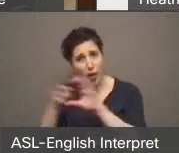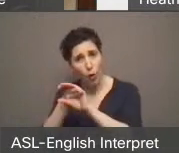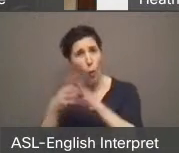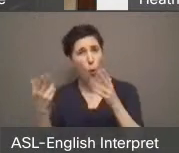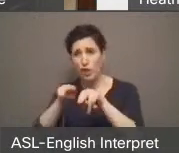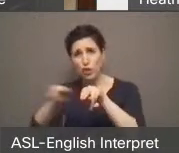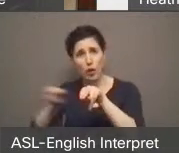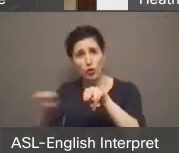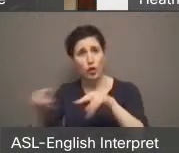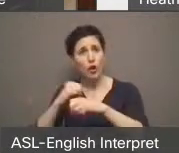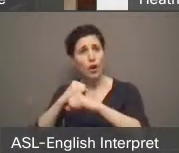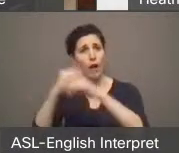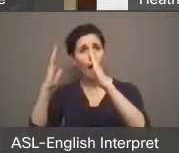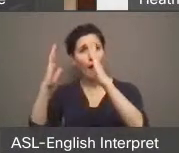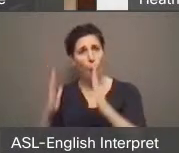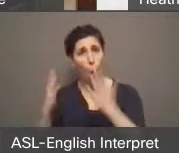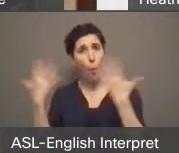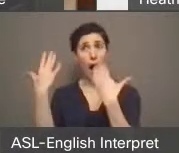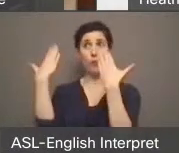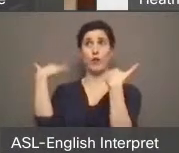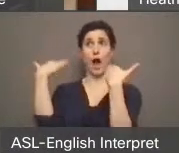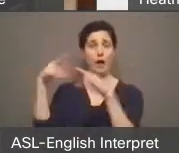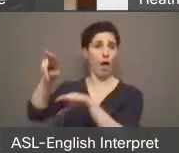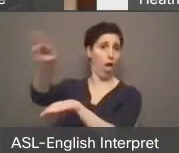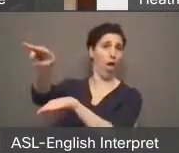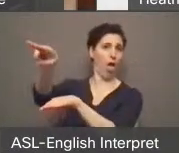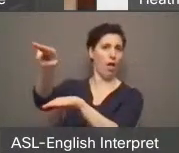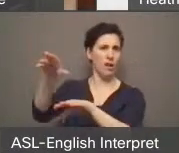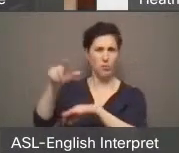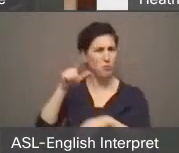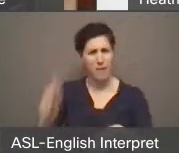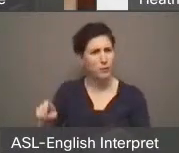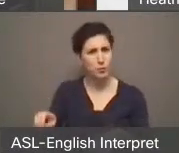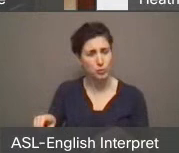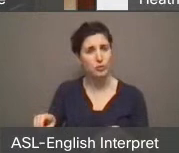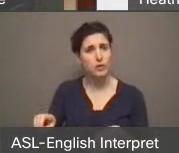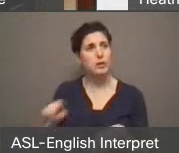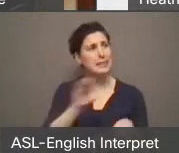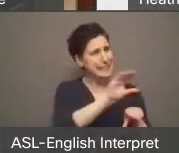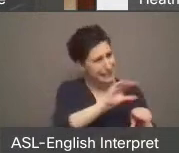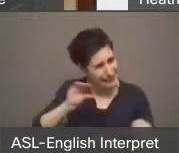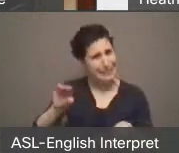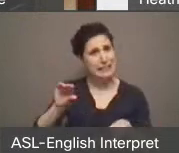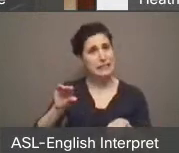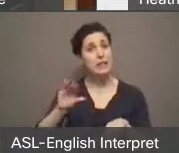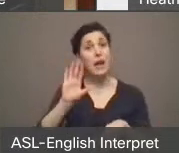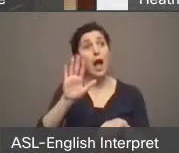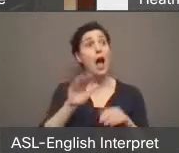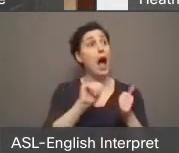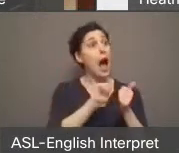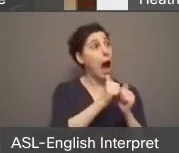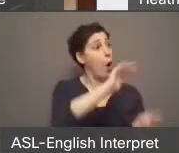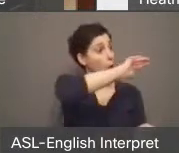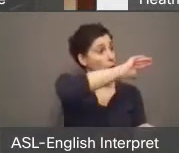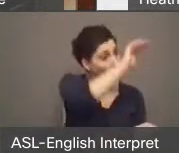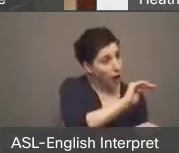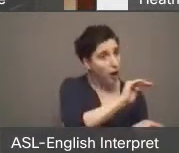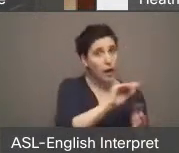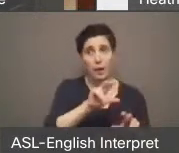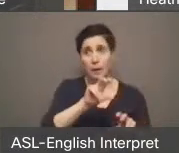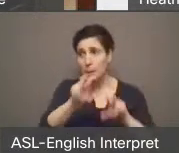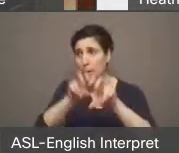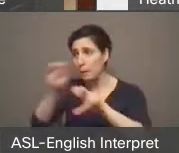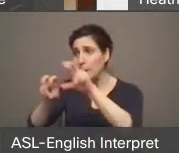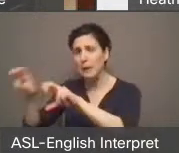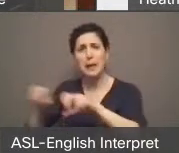or outside in the cold. The process. The will be messy and imperfect. We can't create a